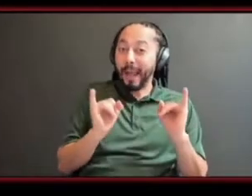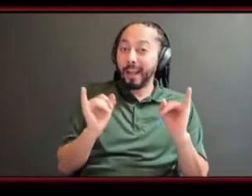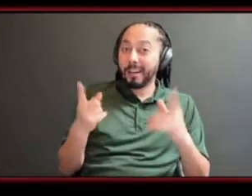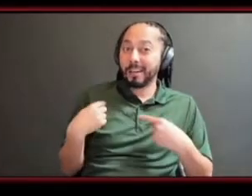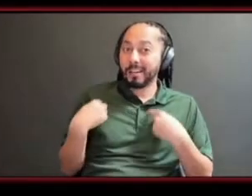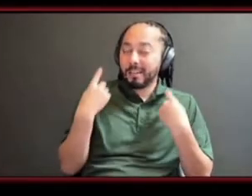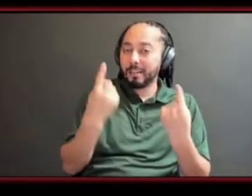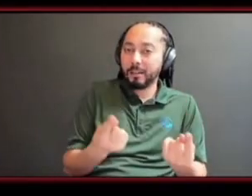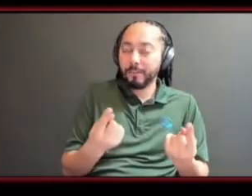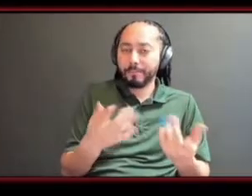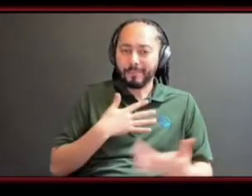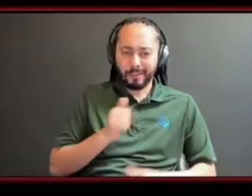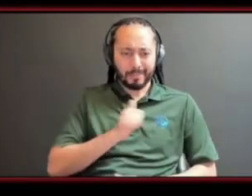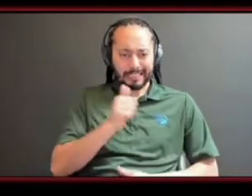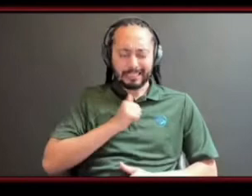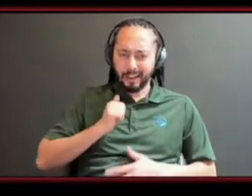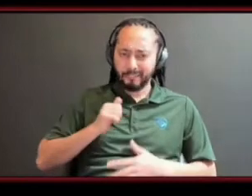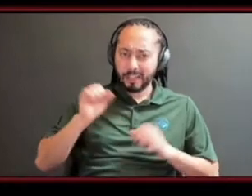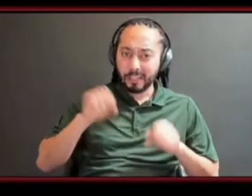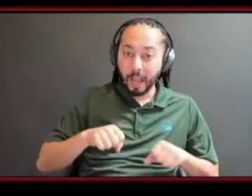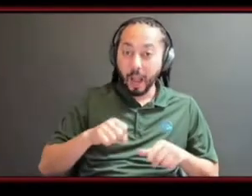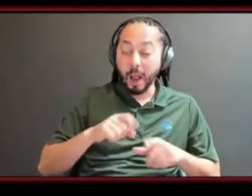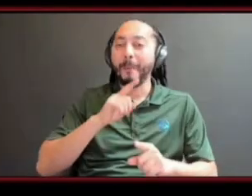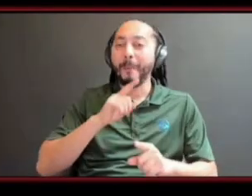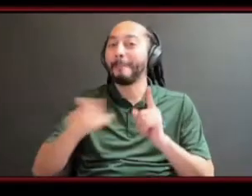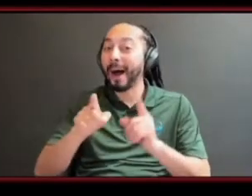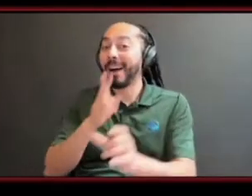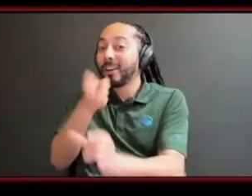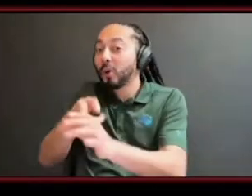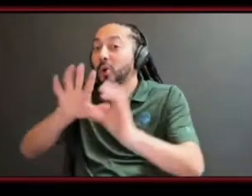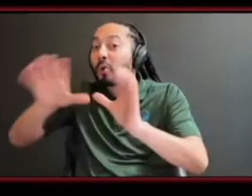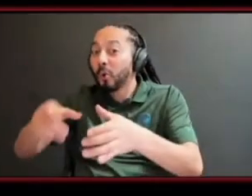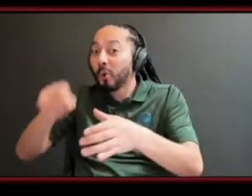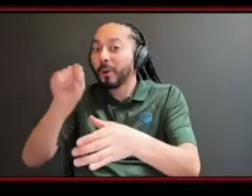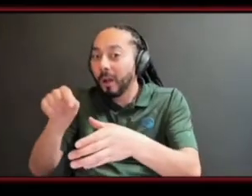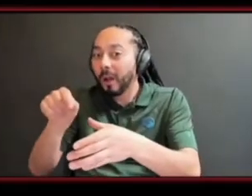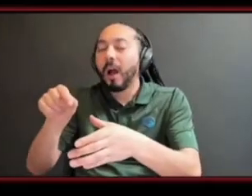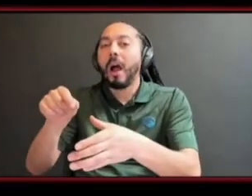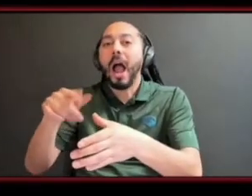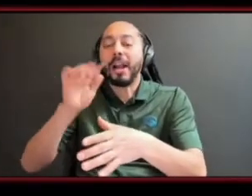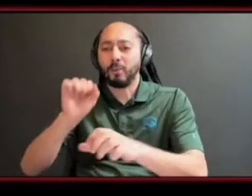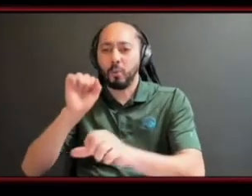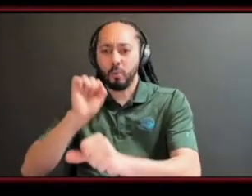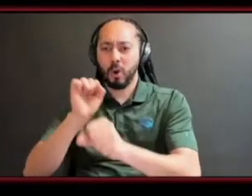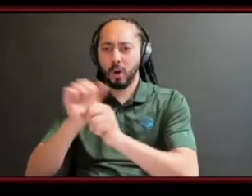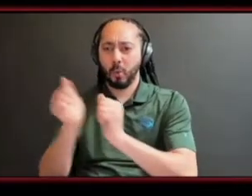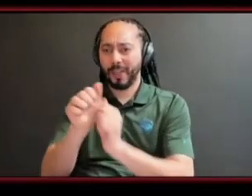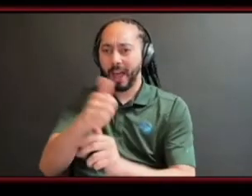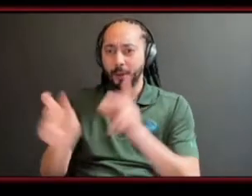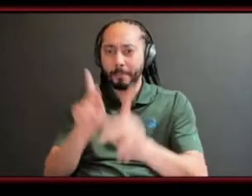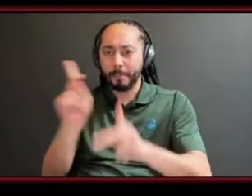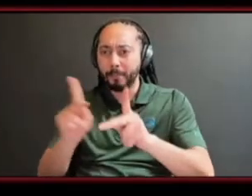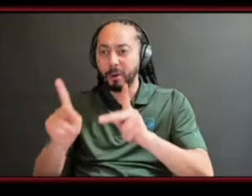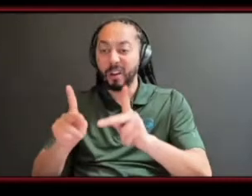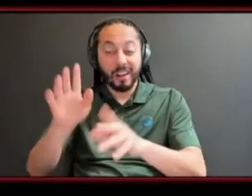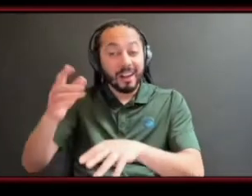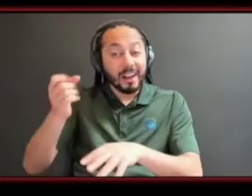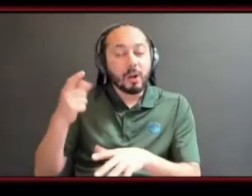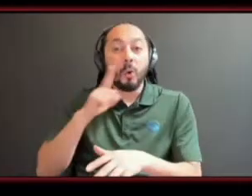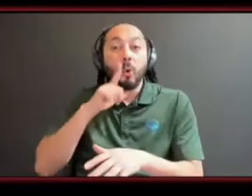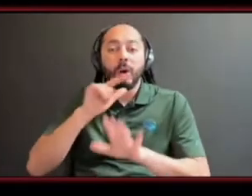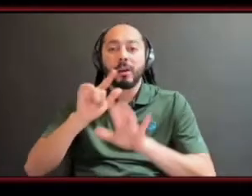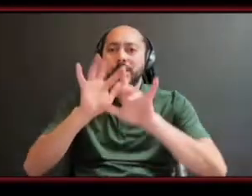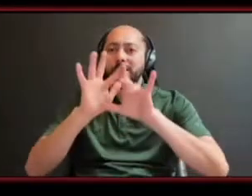and i can do it myself but being put into groups and you had to work with people from all over the world and